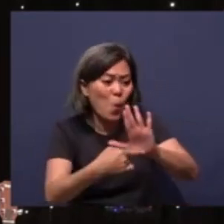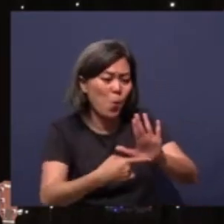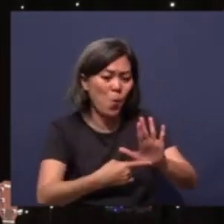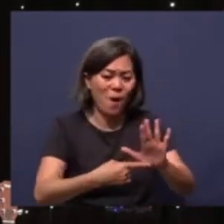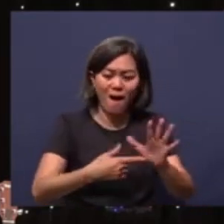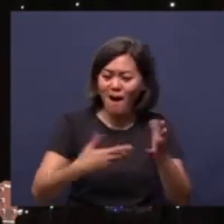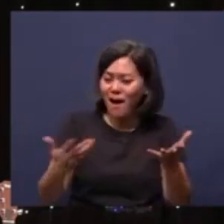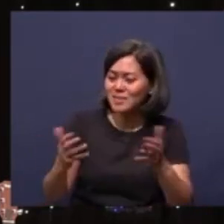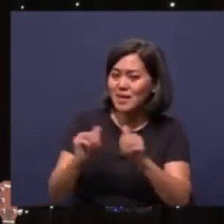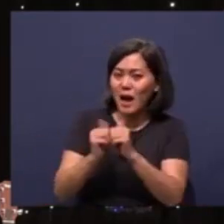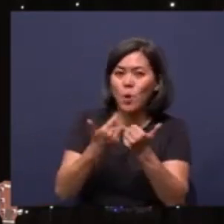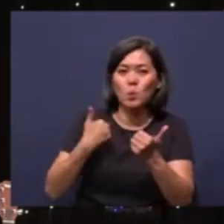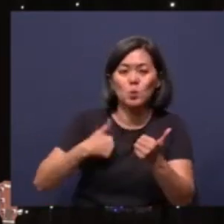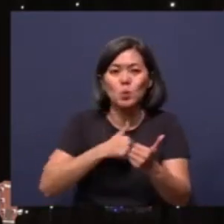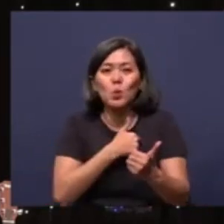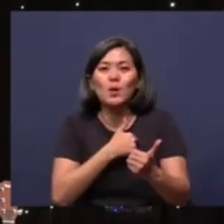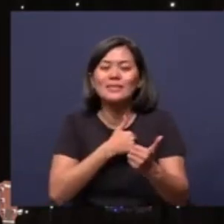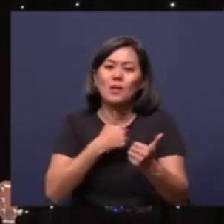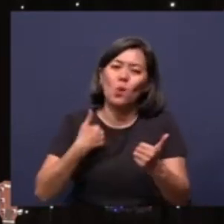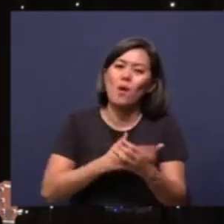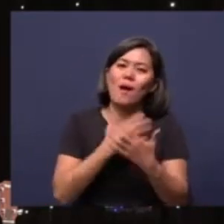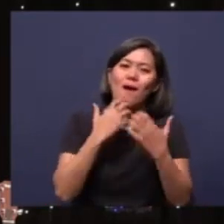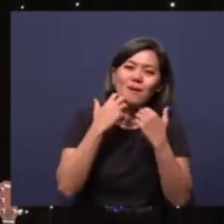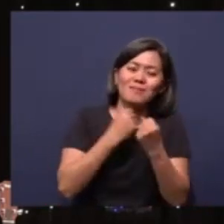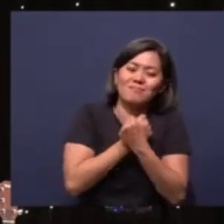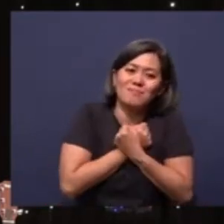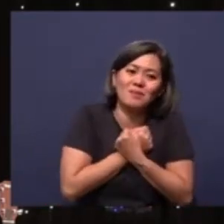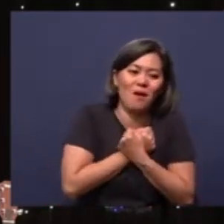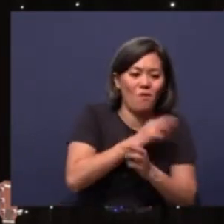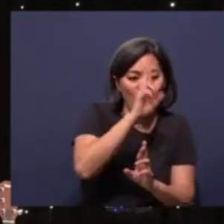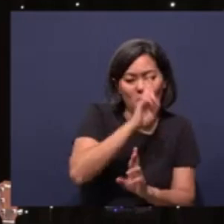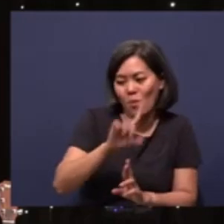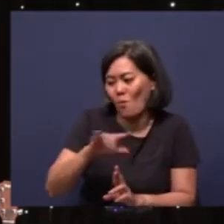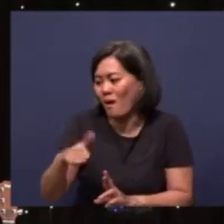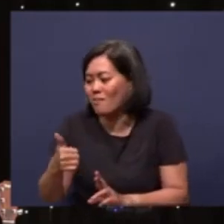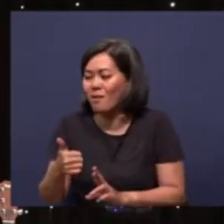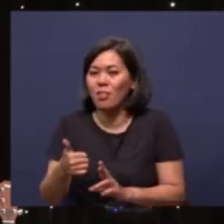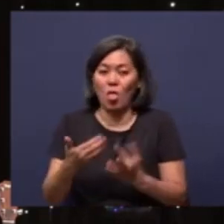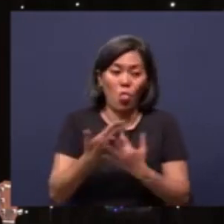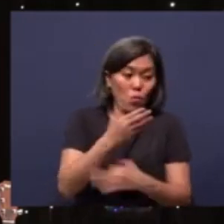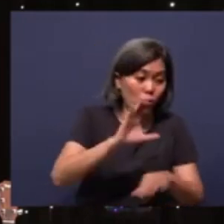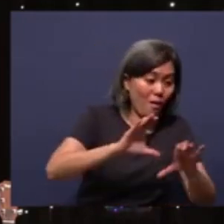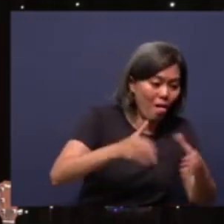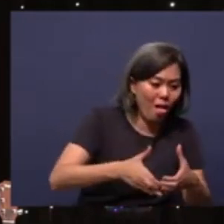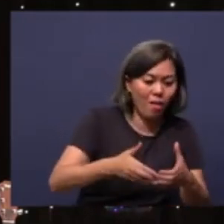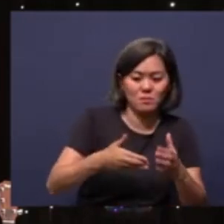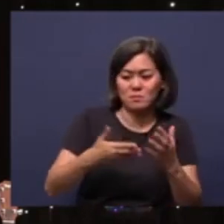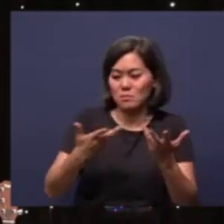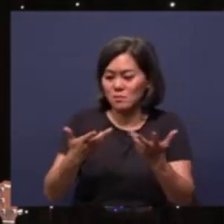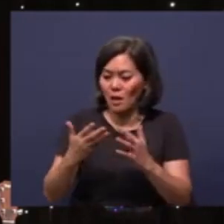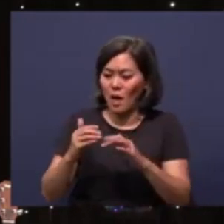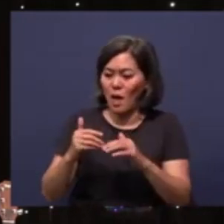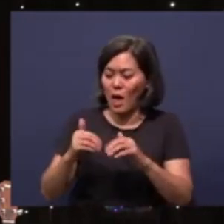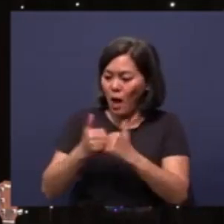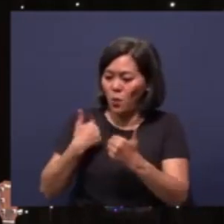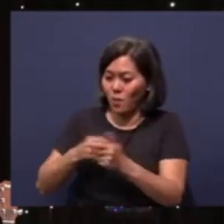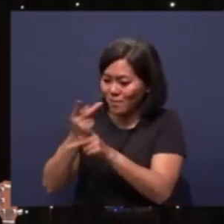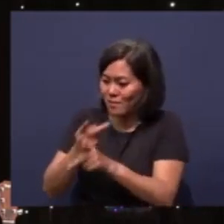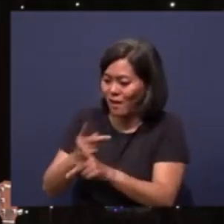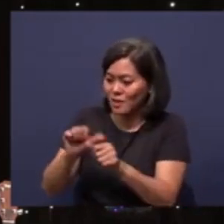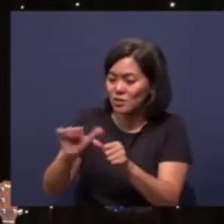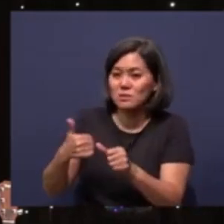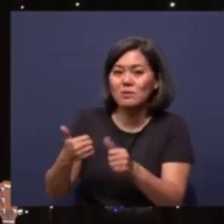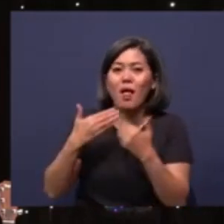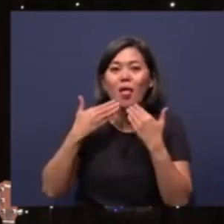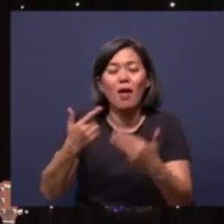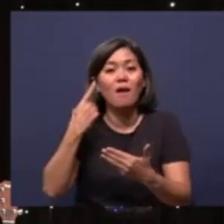in how we love and respect one another through classes and how we take care of each other. We give you